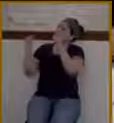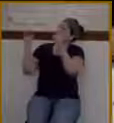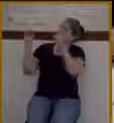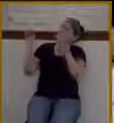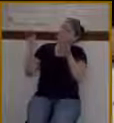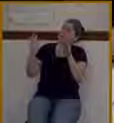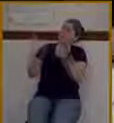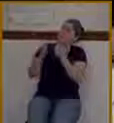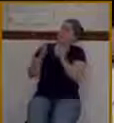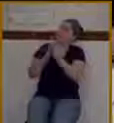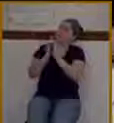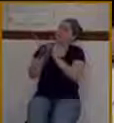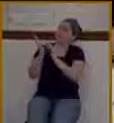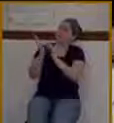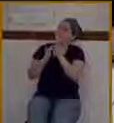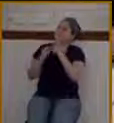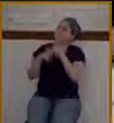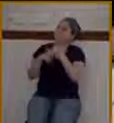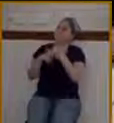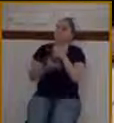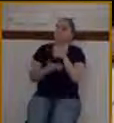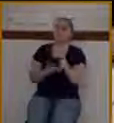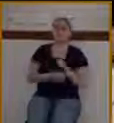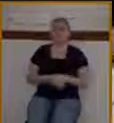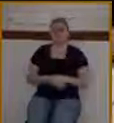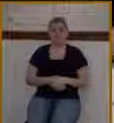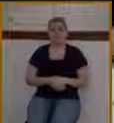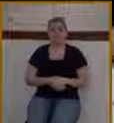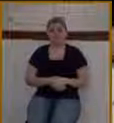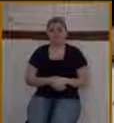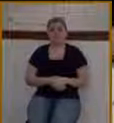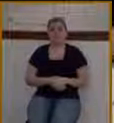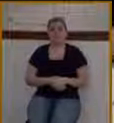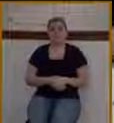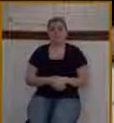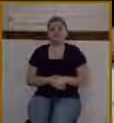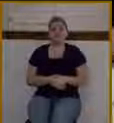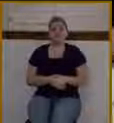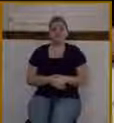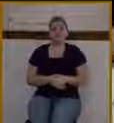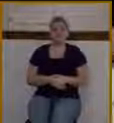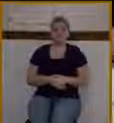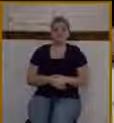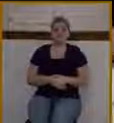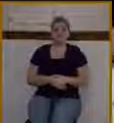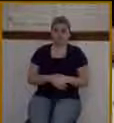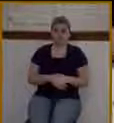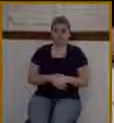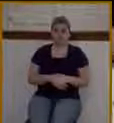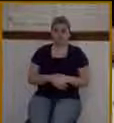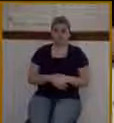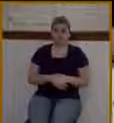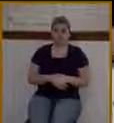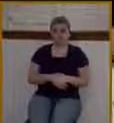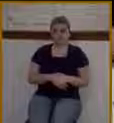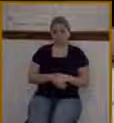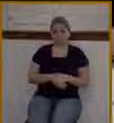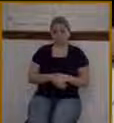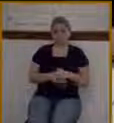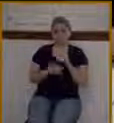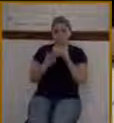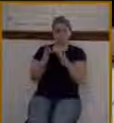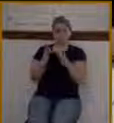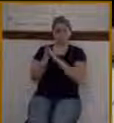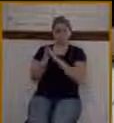pray in Jesus' name. Amen. We come now to Mark's account of one of the most important days of the